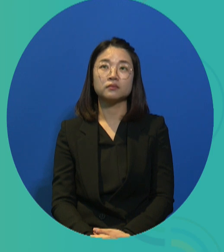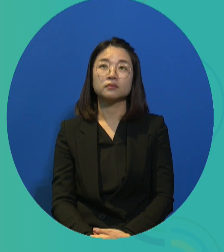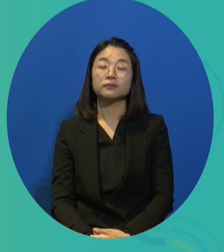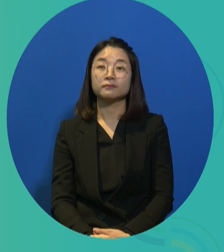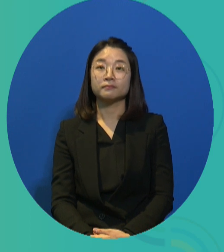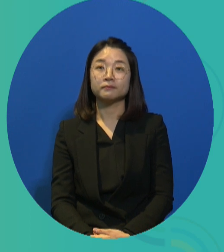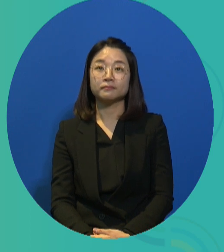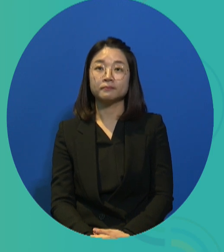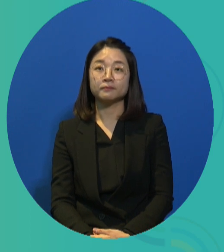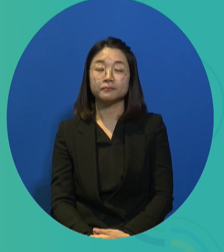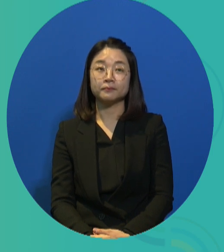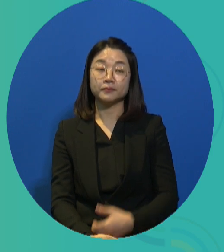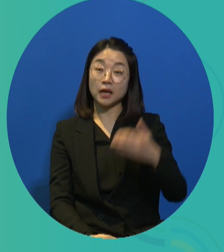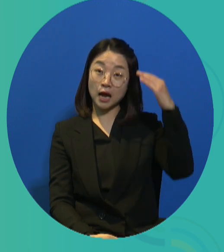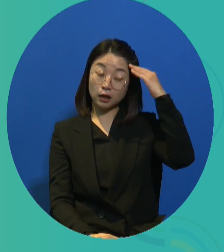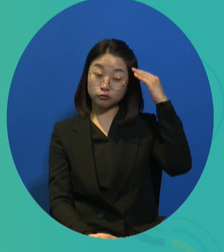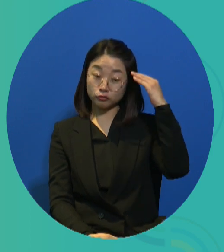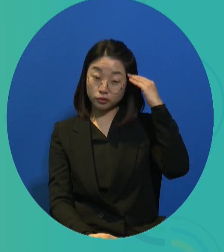disabled persons.